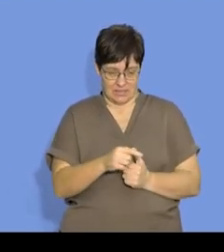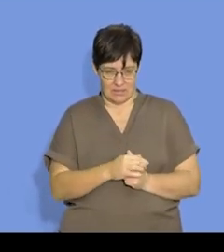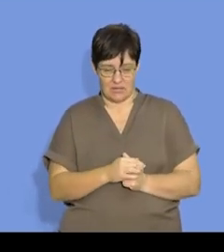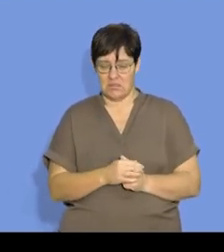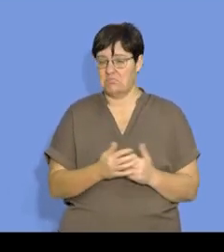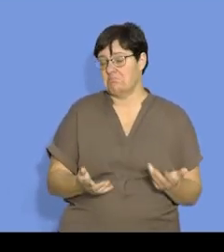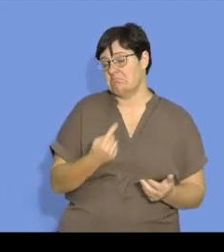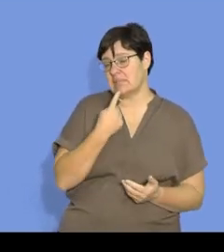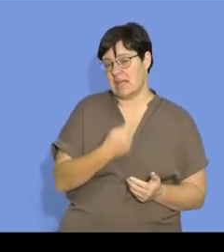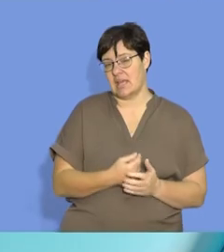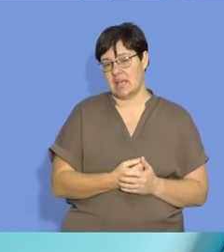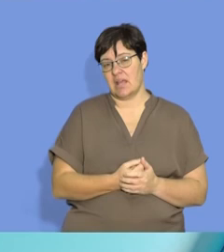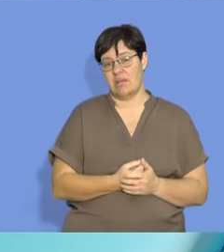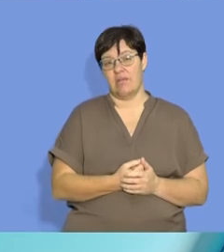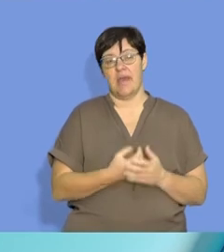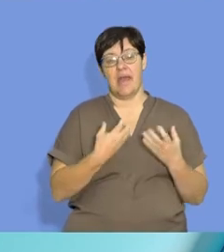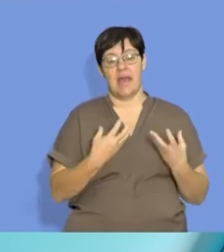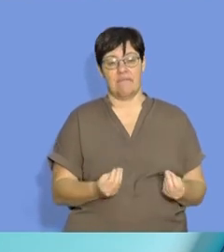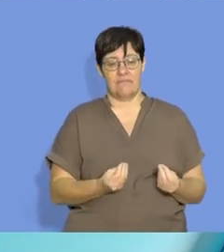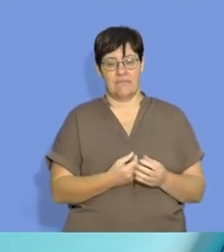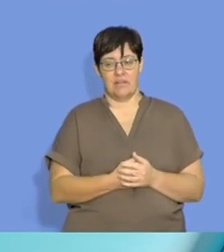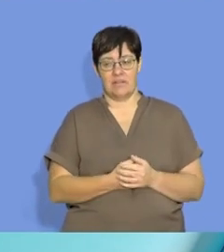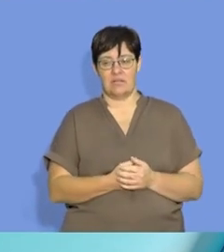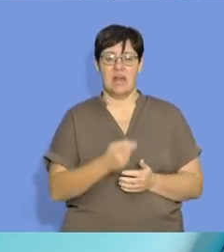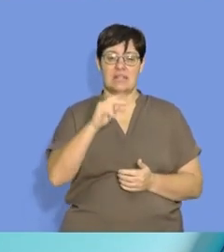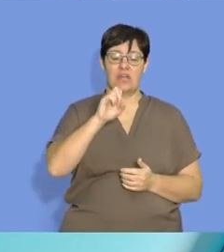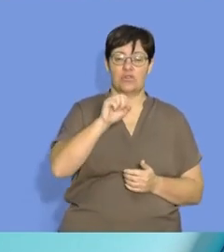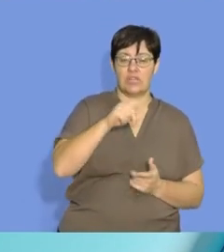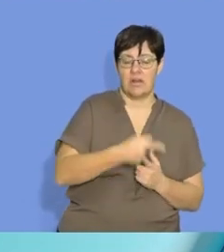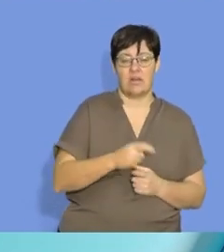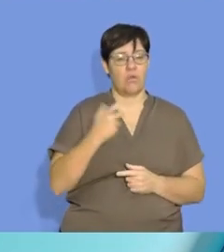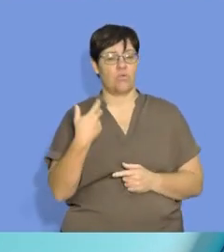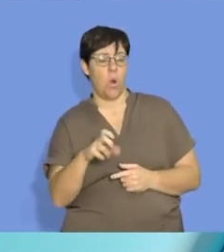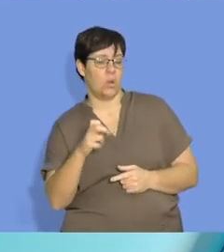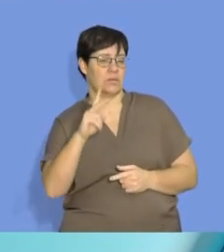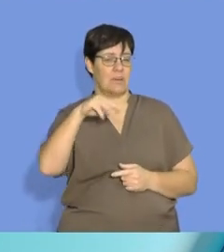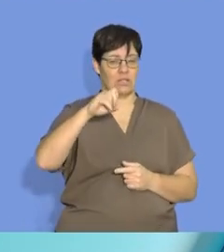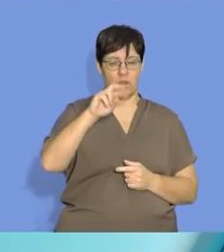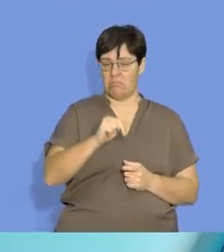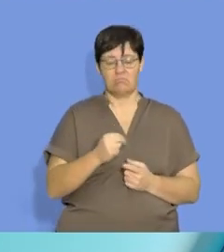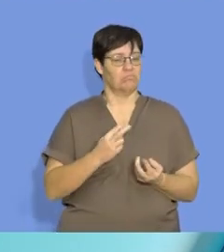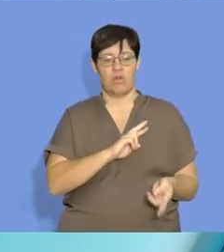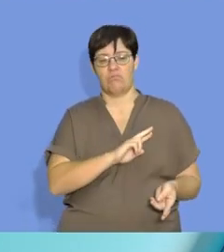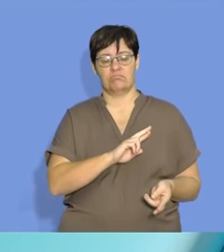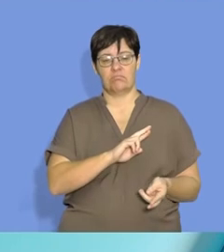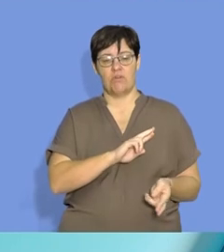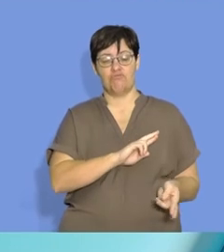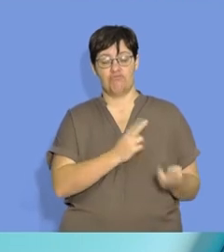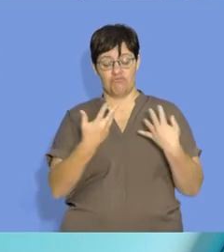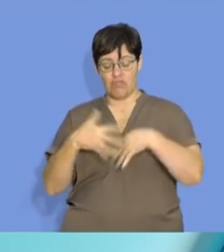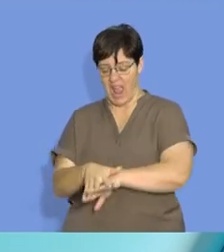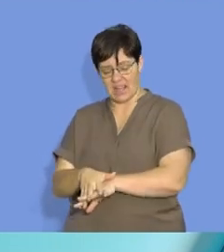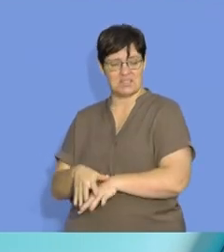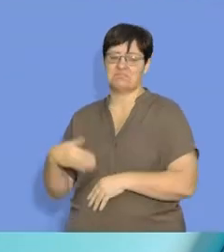we, for instance, said if you have an inert substance like nitrogen, gold or platinum, they don't react very frequently.